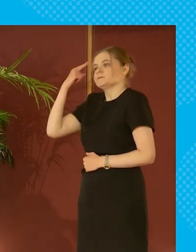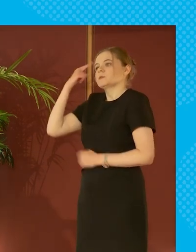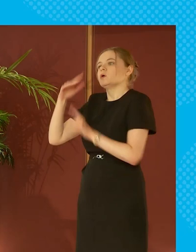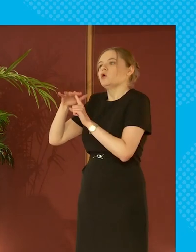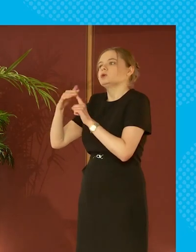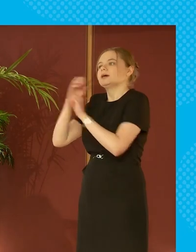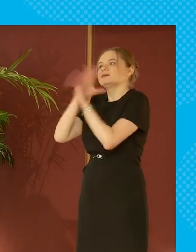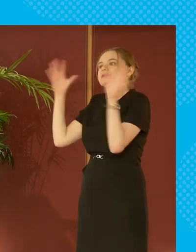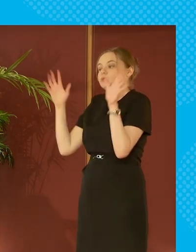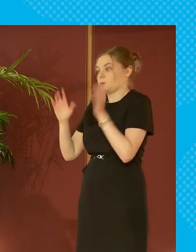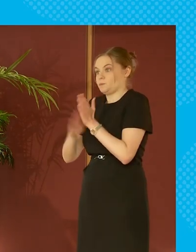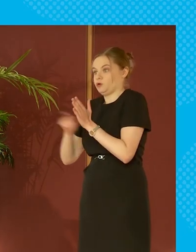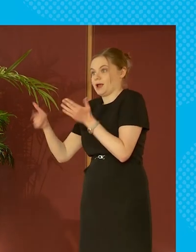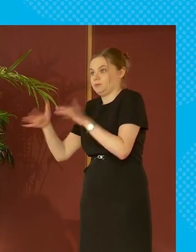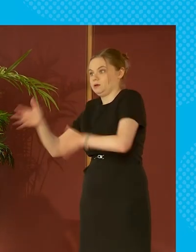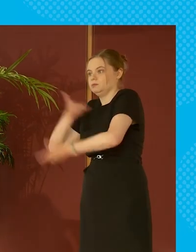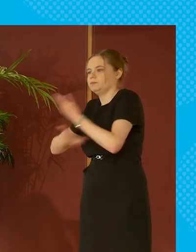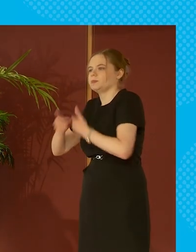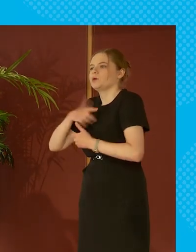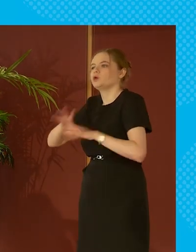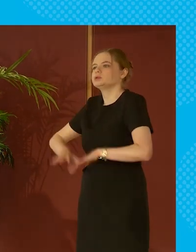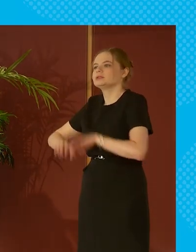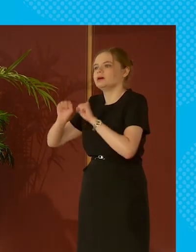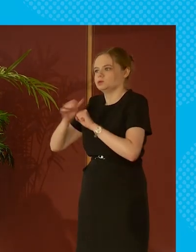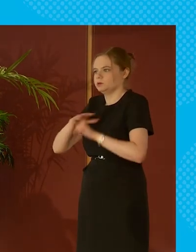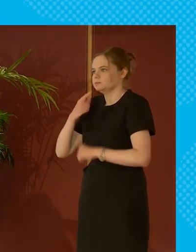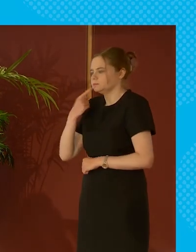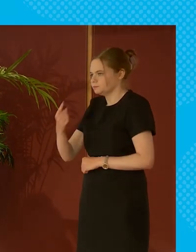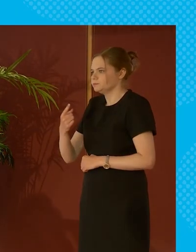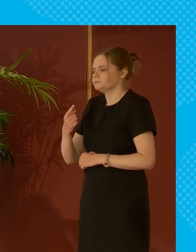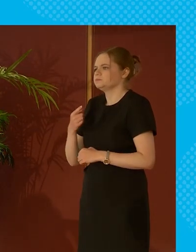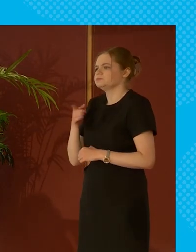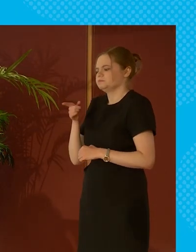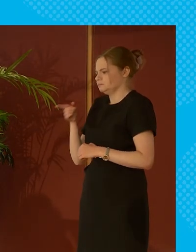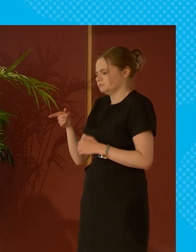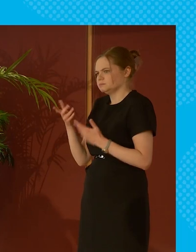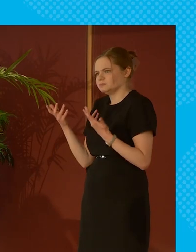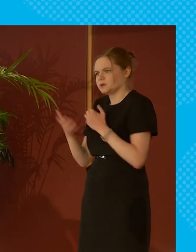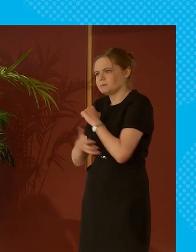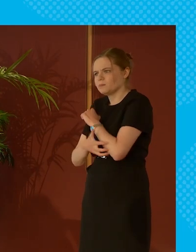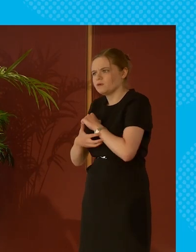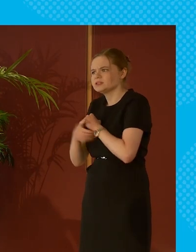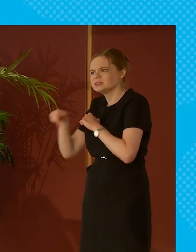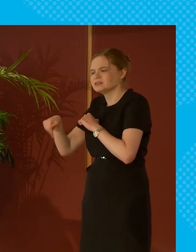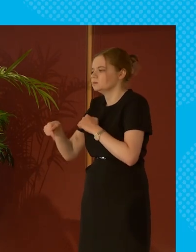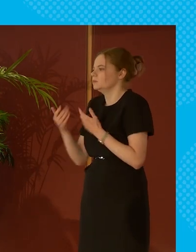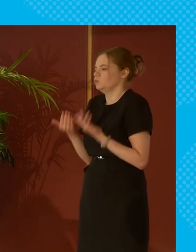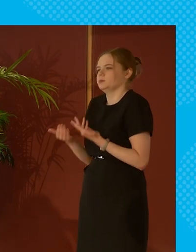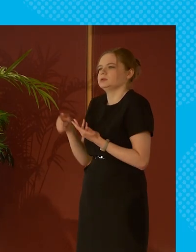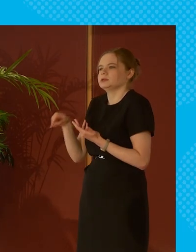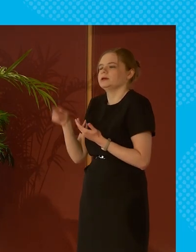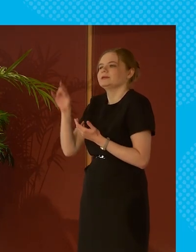context of what um Morag has said I want to start by saying that the causes of the poverty that the single parent